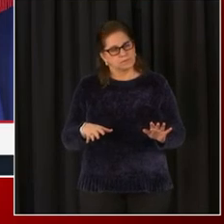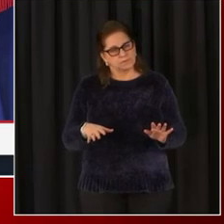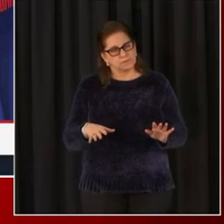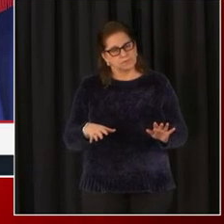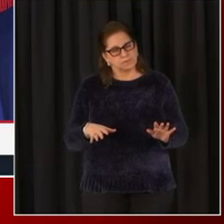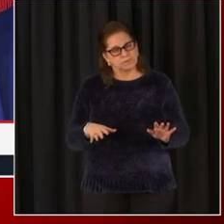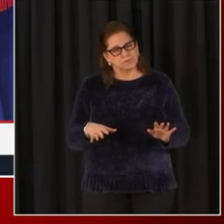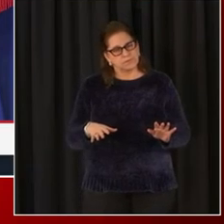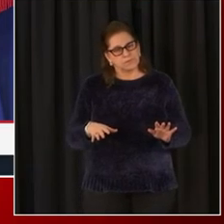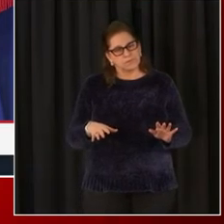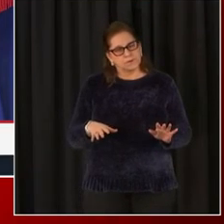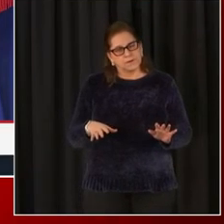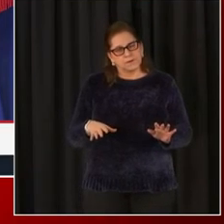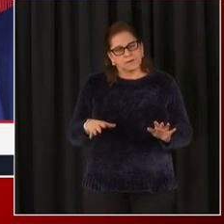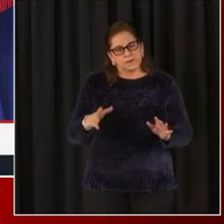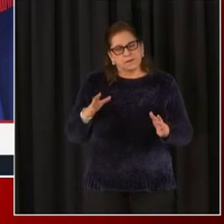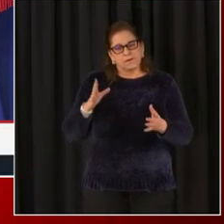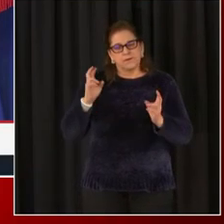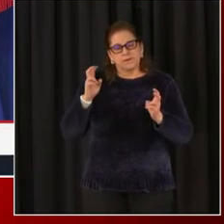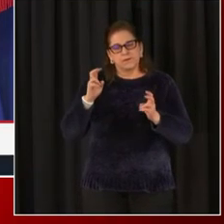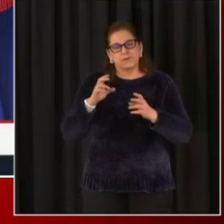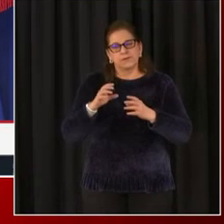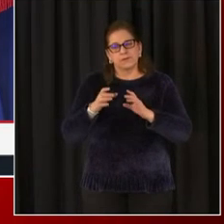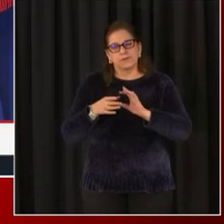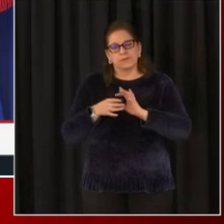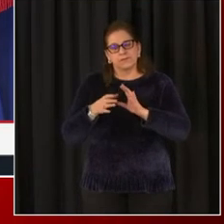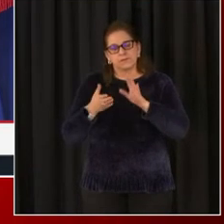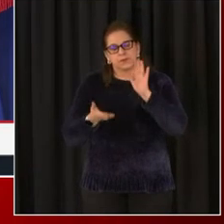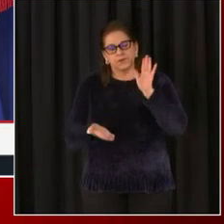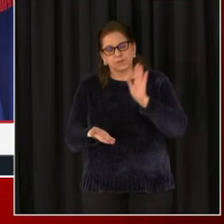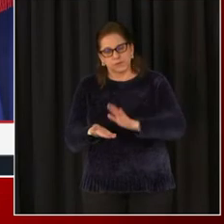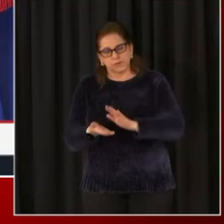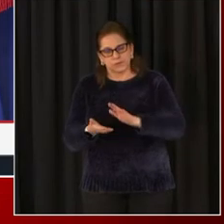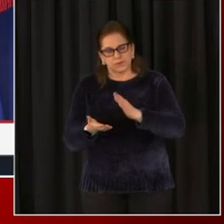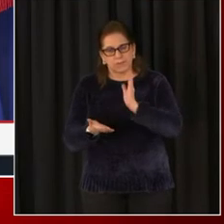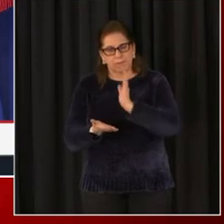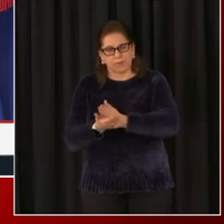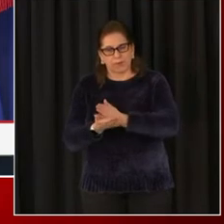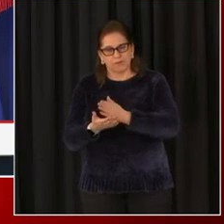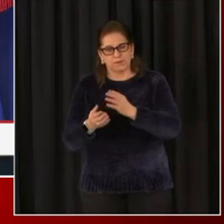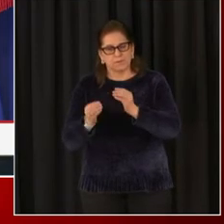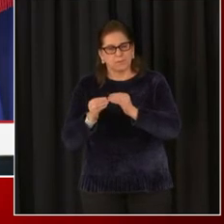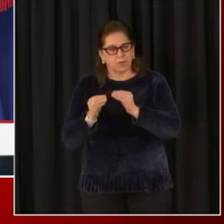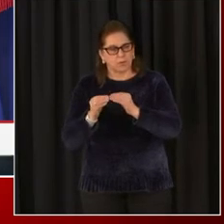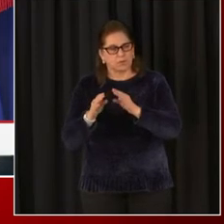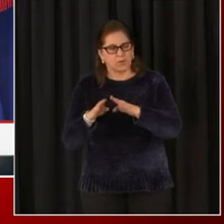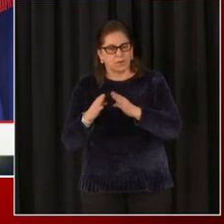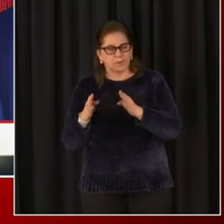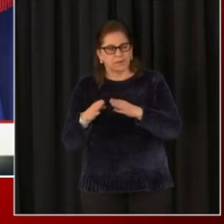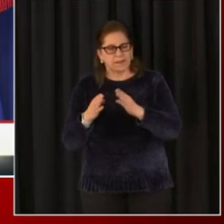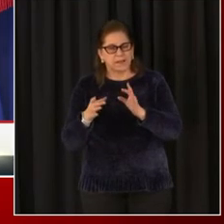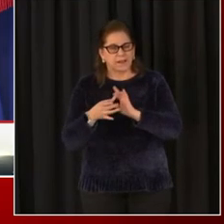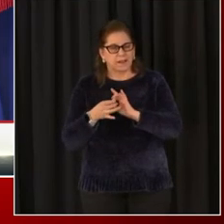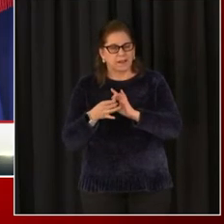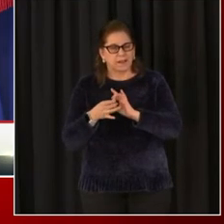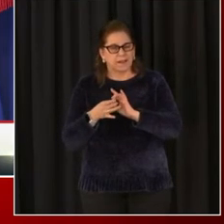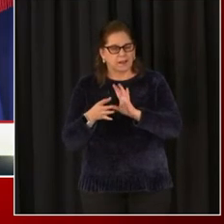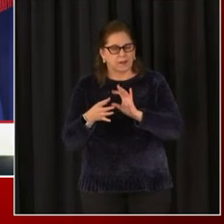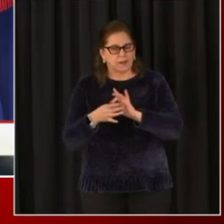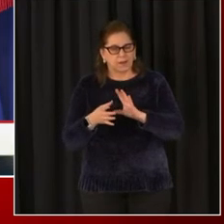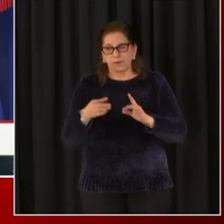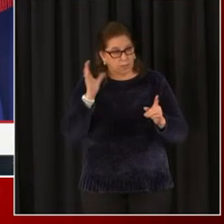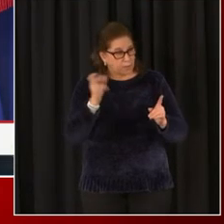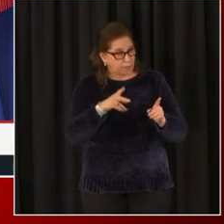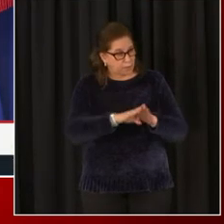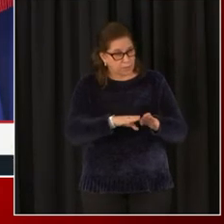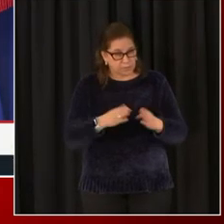on the paused activity. So what is the next metric then that we should be looking at to decide whether we're going to go back to closing or phasing